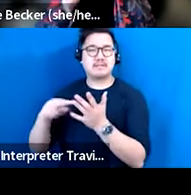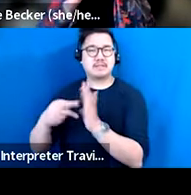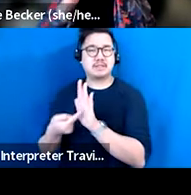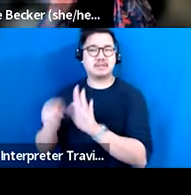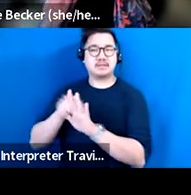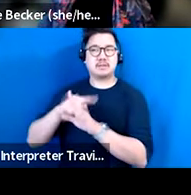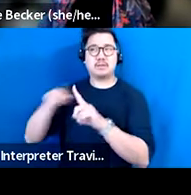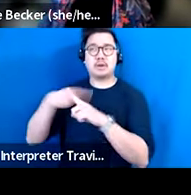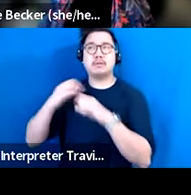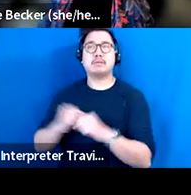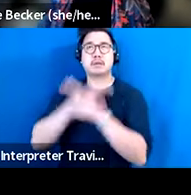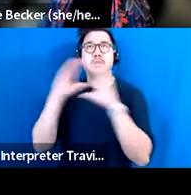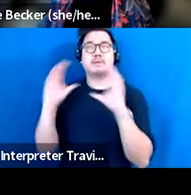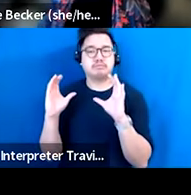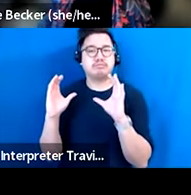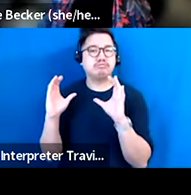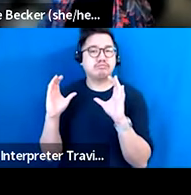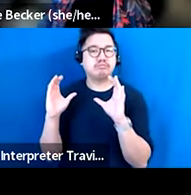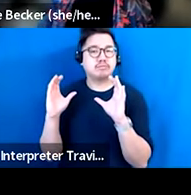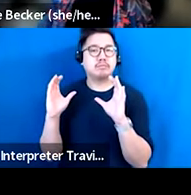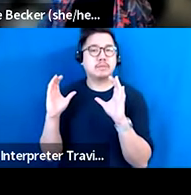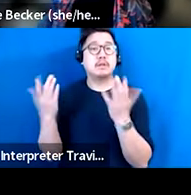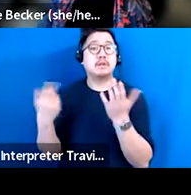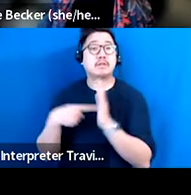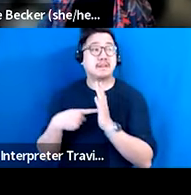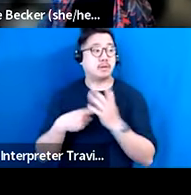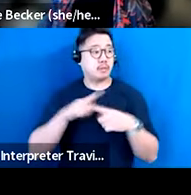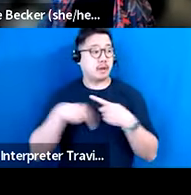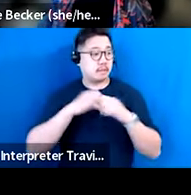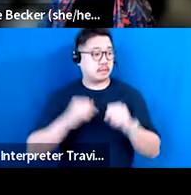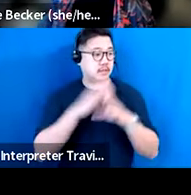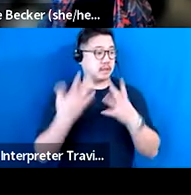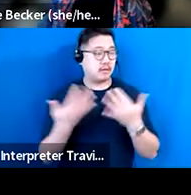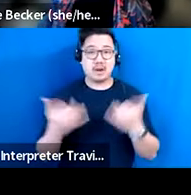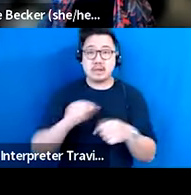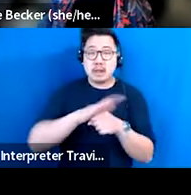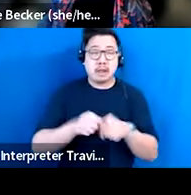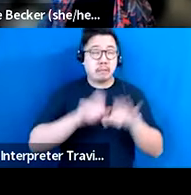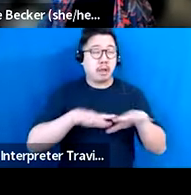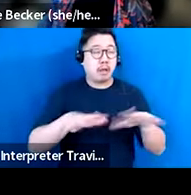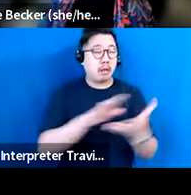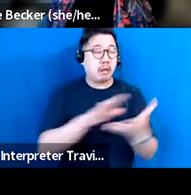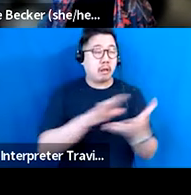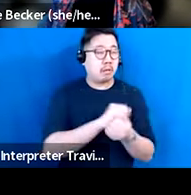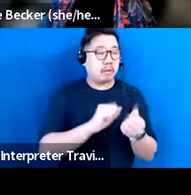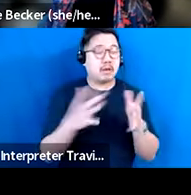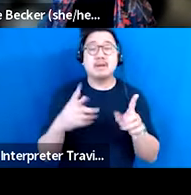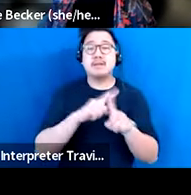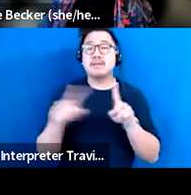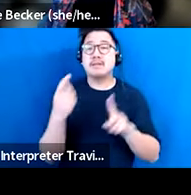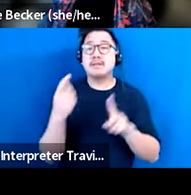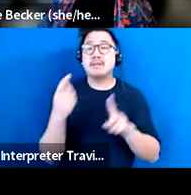mind when I'm asked to think about the moment that we're in and the opportunities that lay before us for